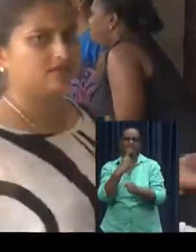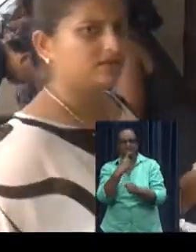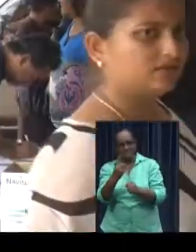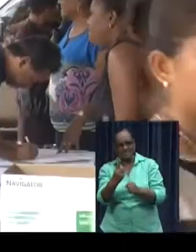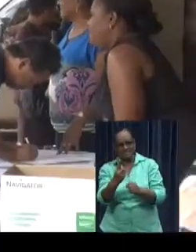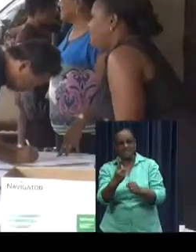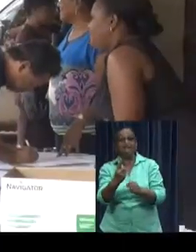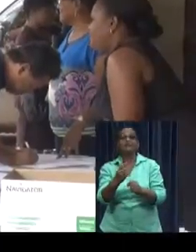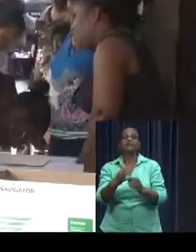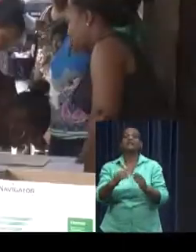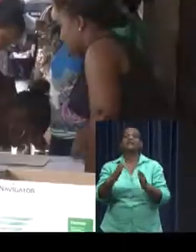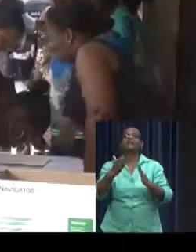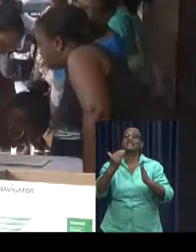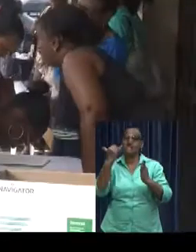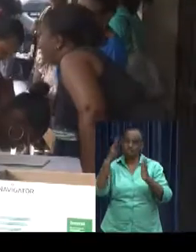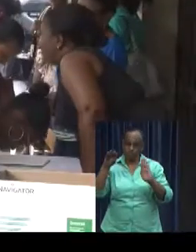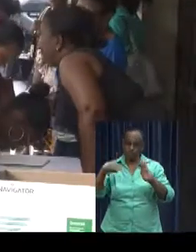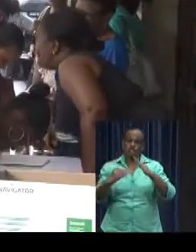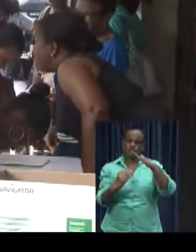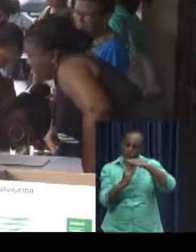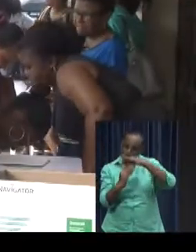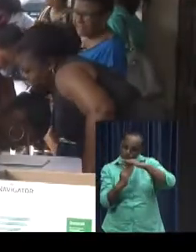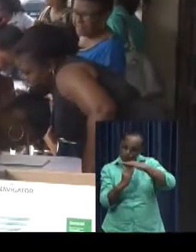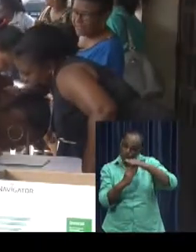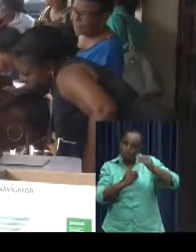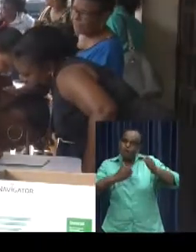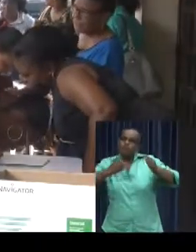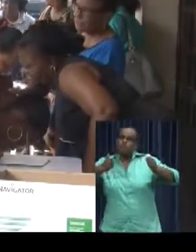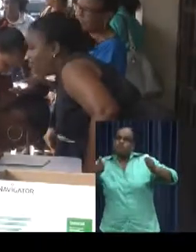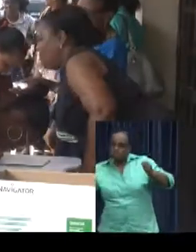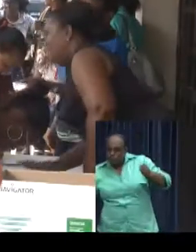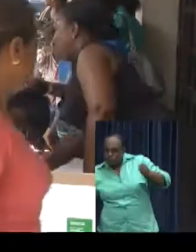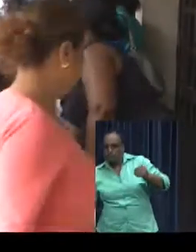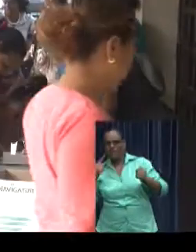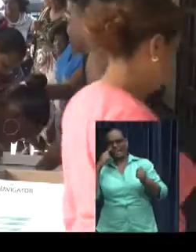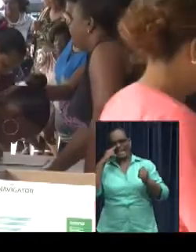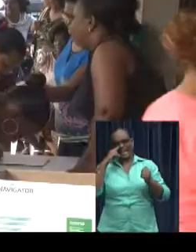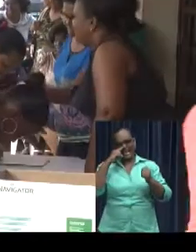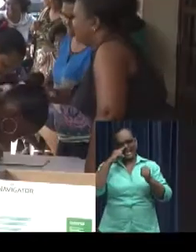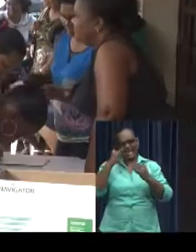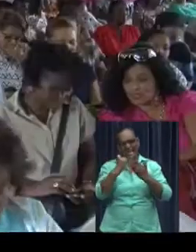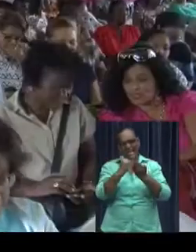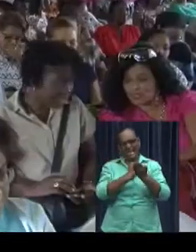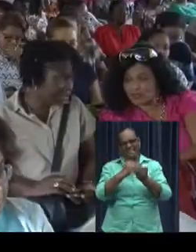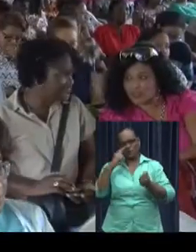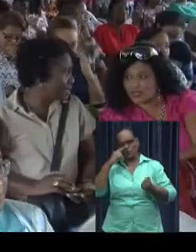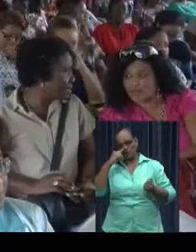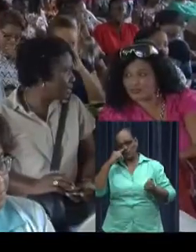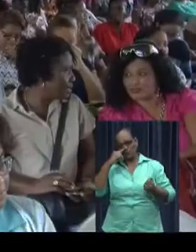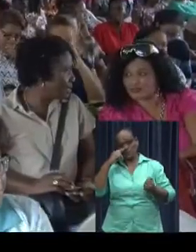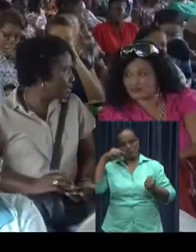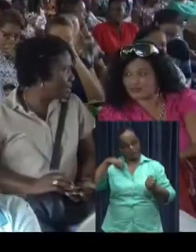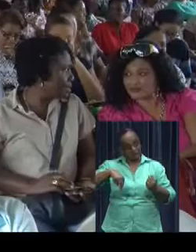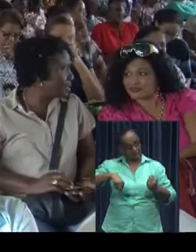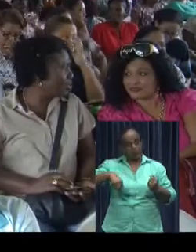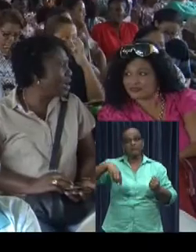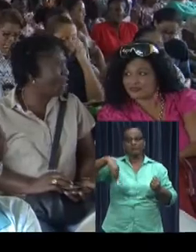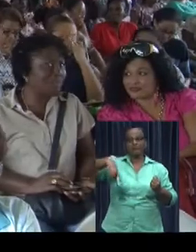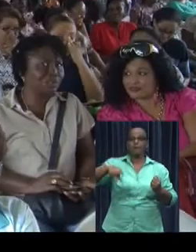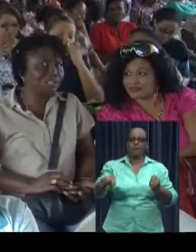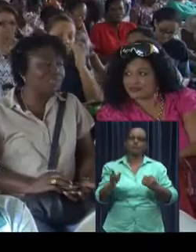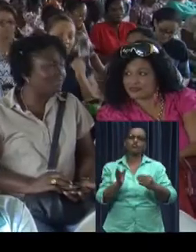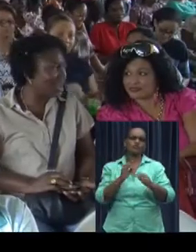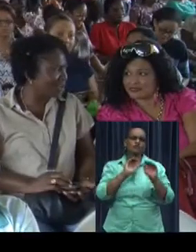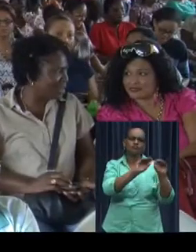announced yesterday at a press conference that the deadline for the implementation has been extended to the end of